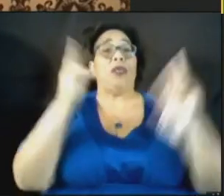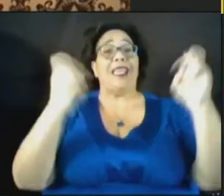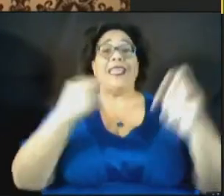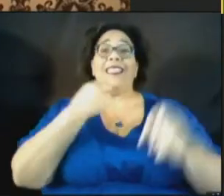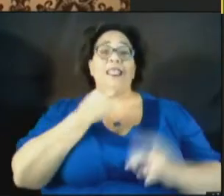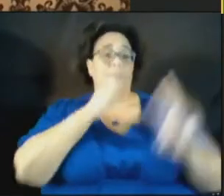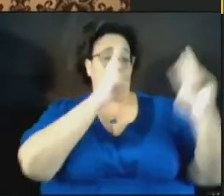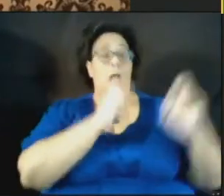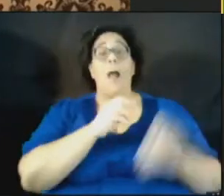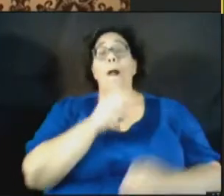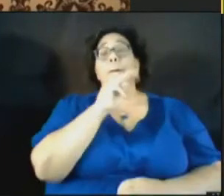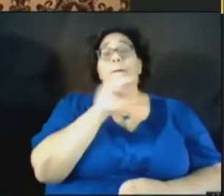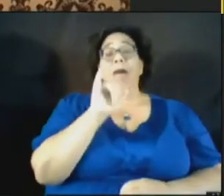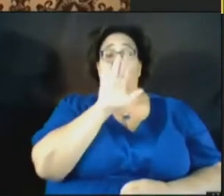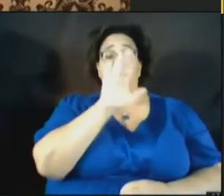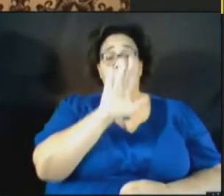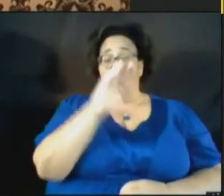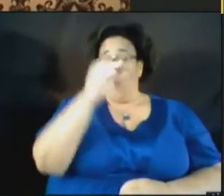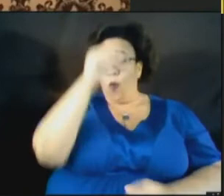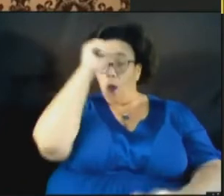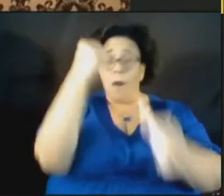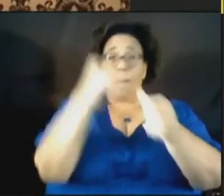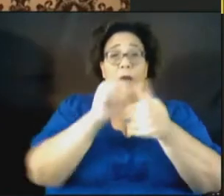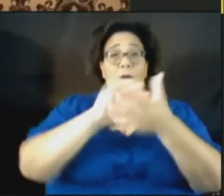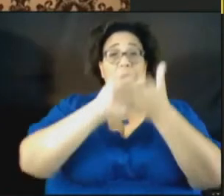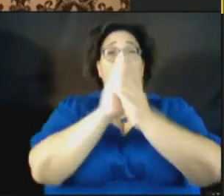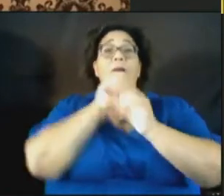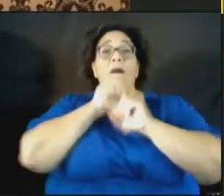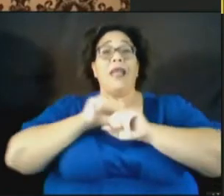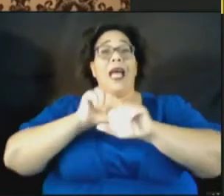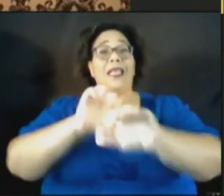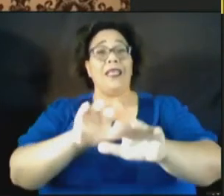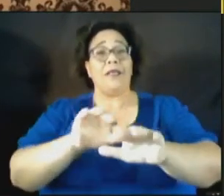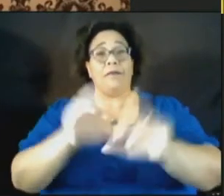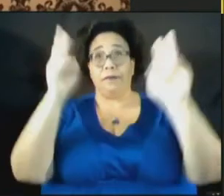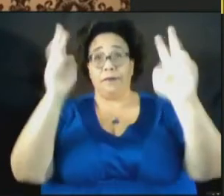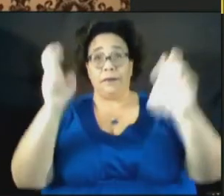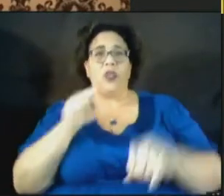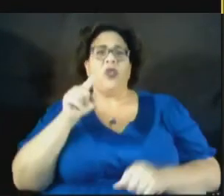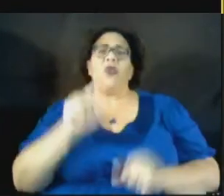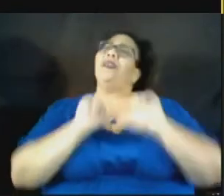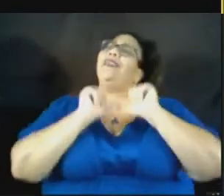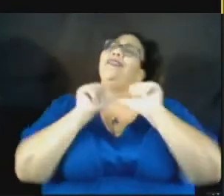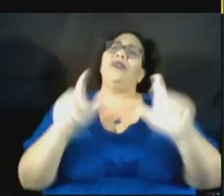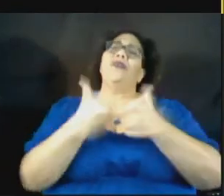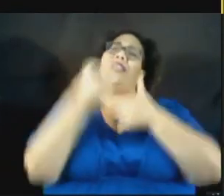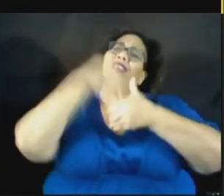may your memory be a blessing. You continue to live within all of us.